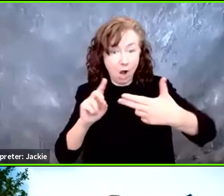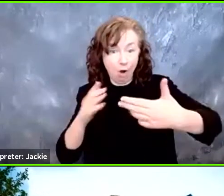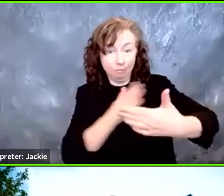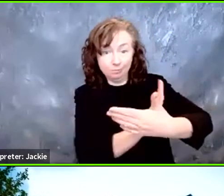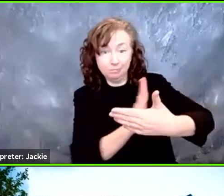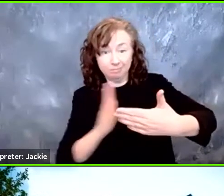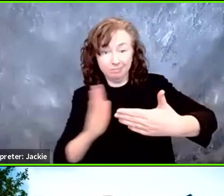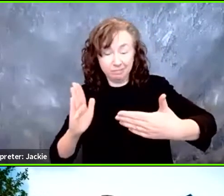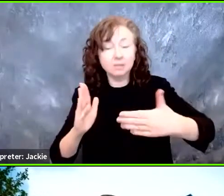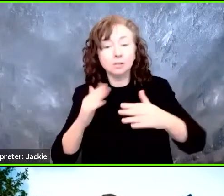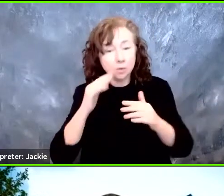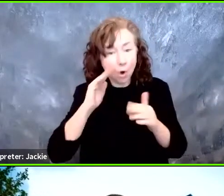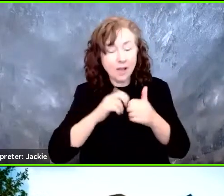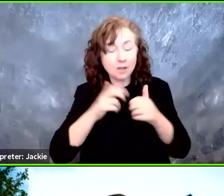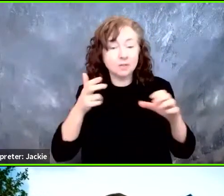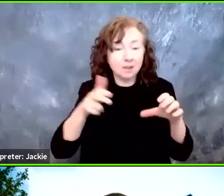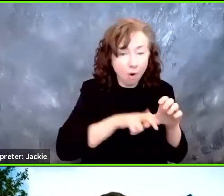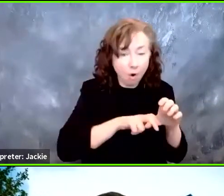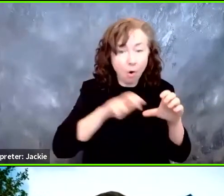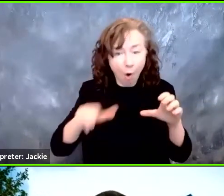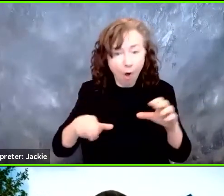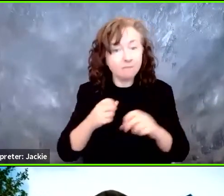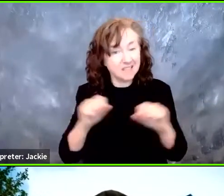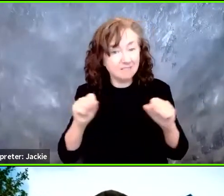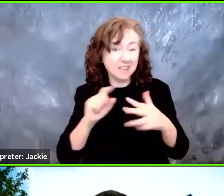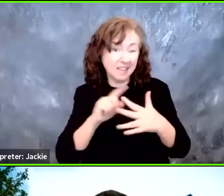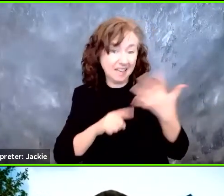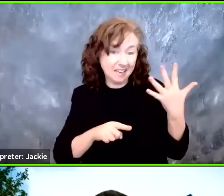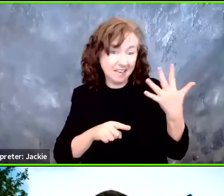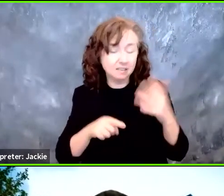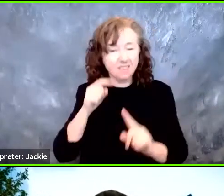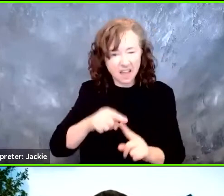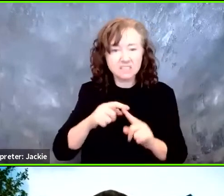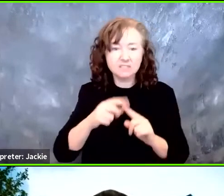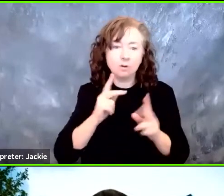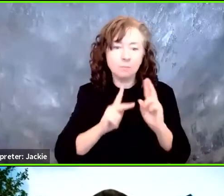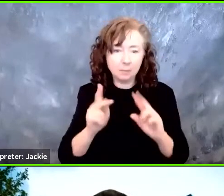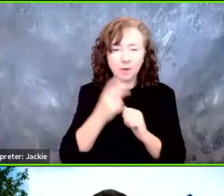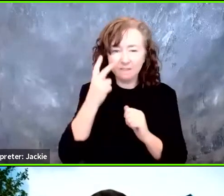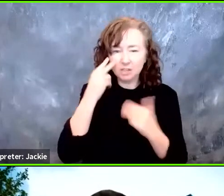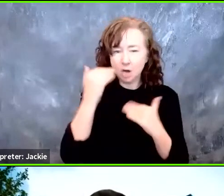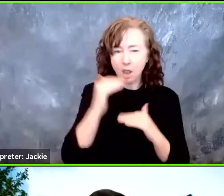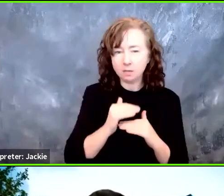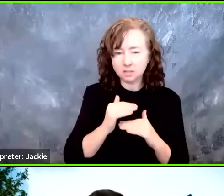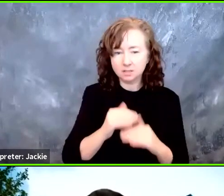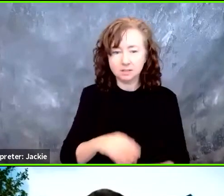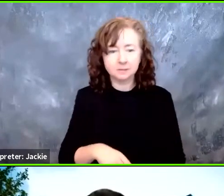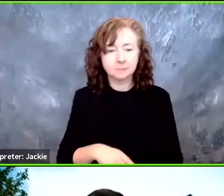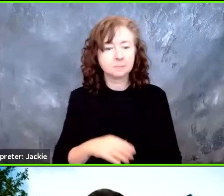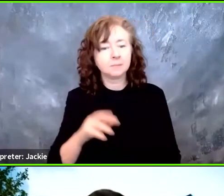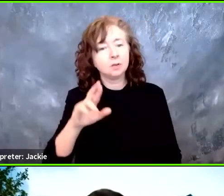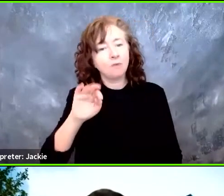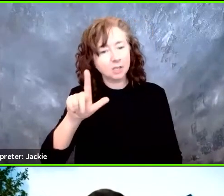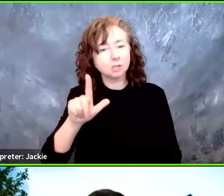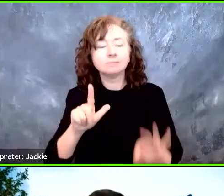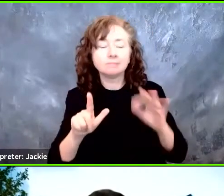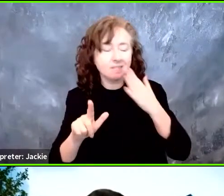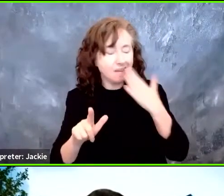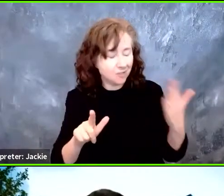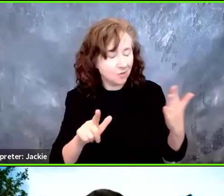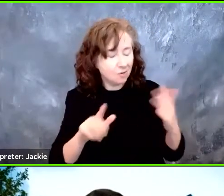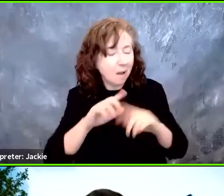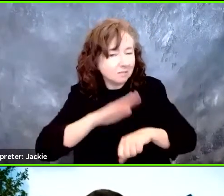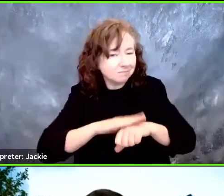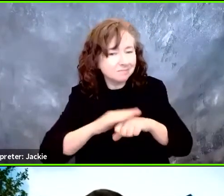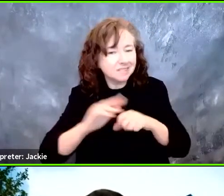vehicle safely with the vision loss. Thank you for your comment. And be sure to come back to our second, as well as the third and fourth sessions that will focus on communication.